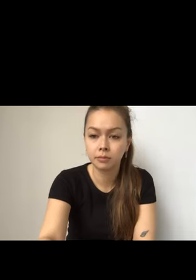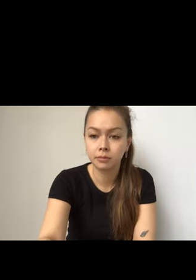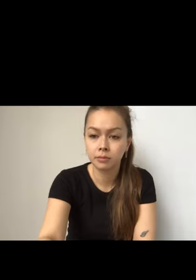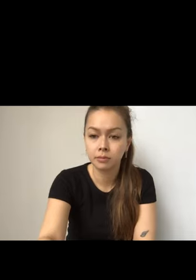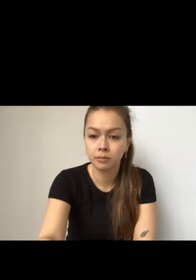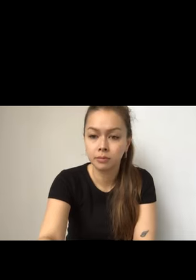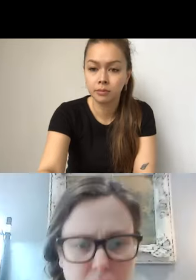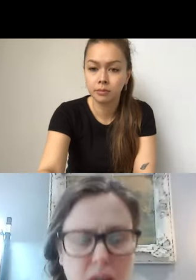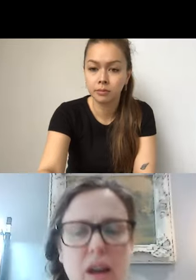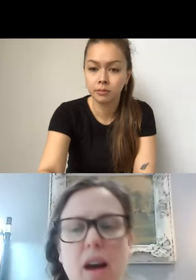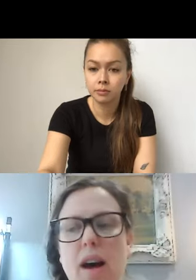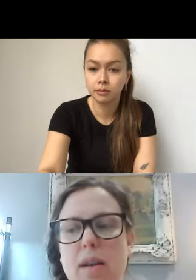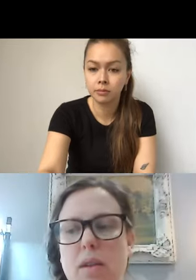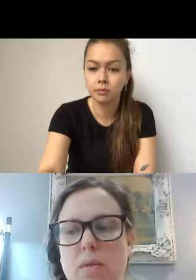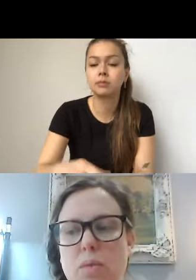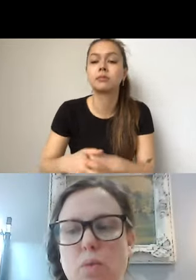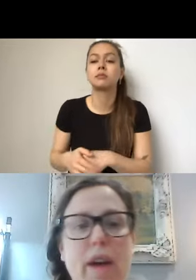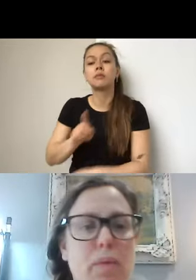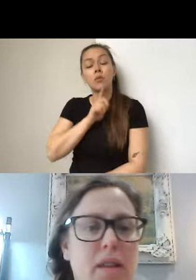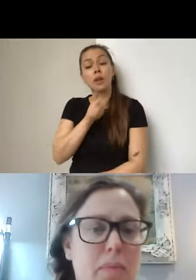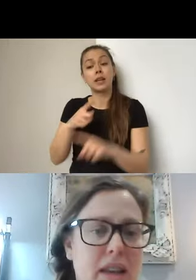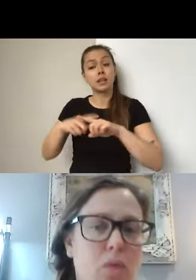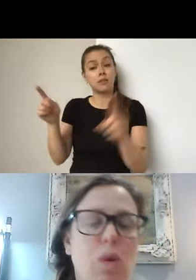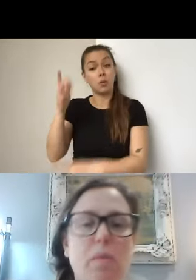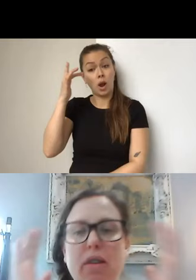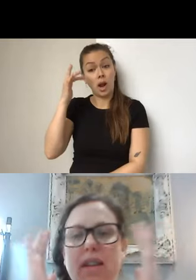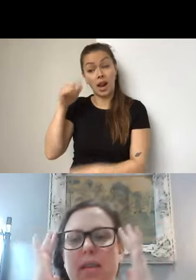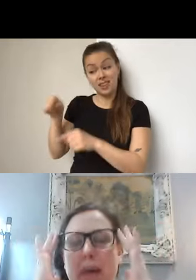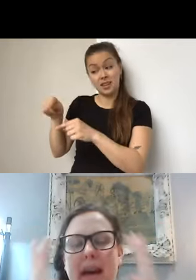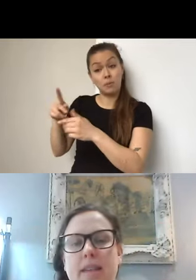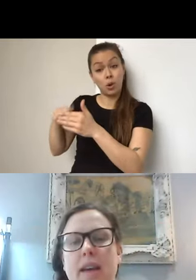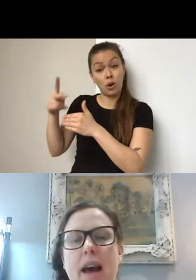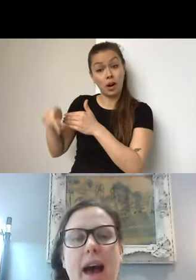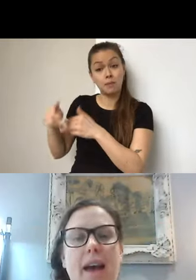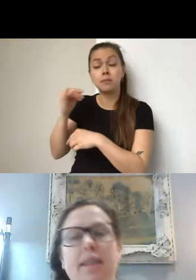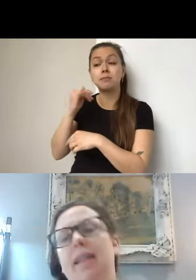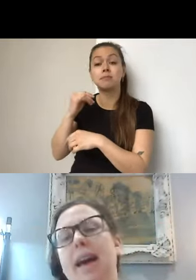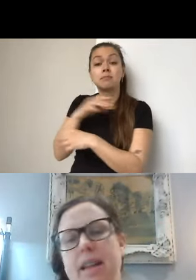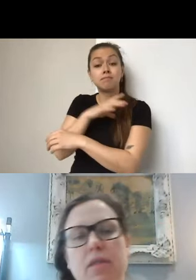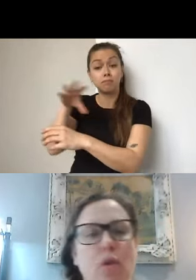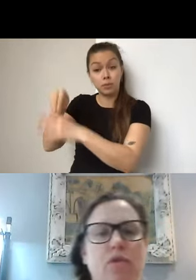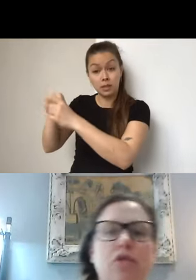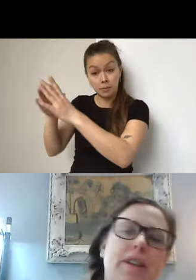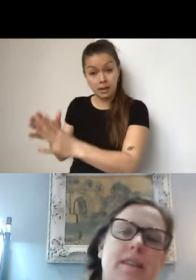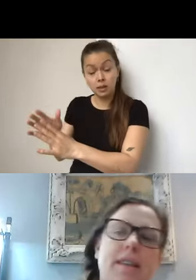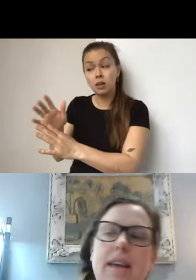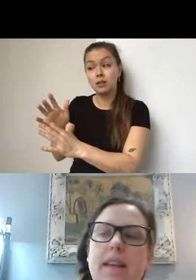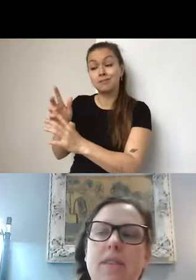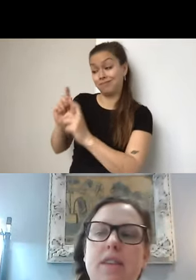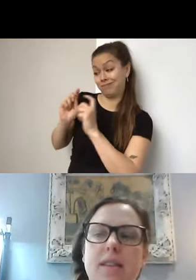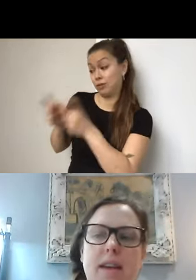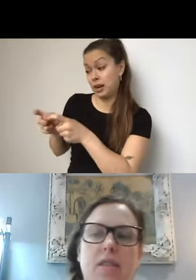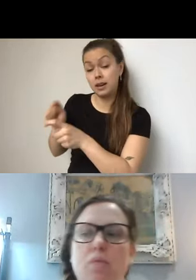part of this program, grant recipients will participate as clients for students